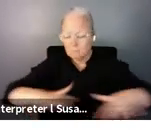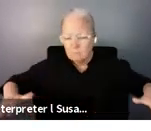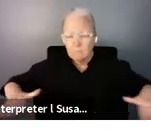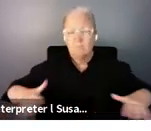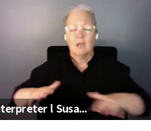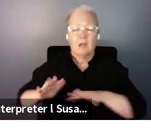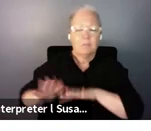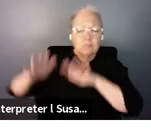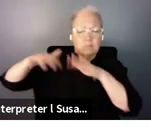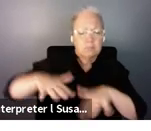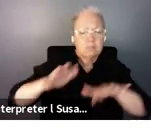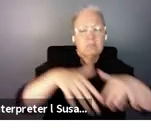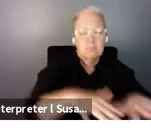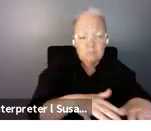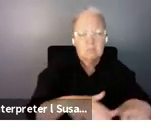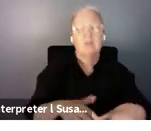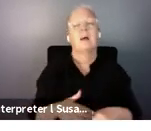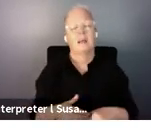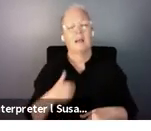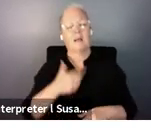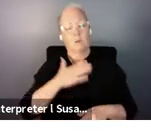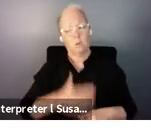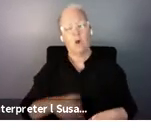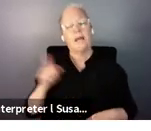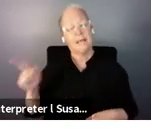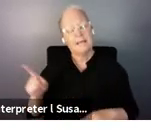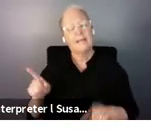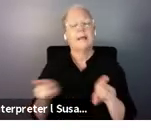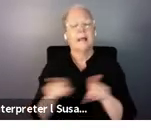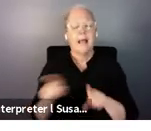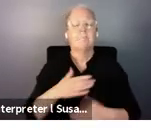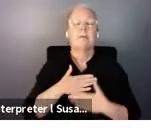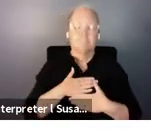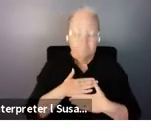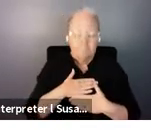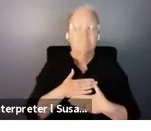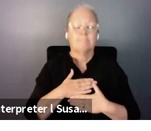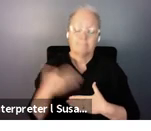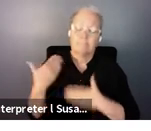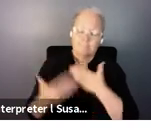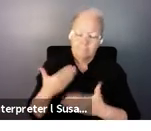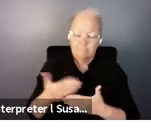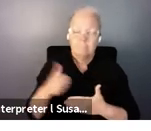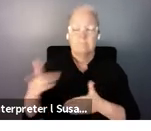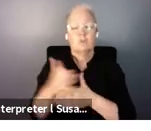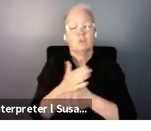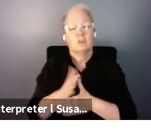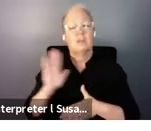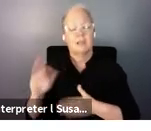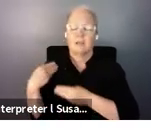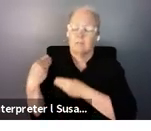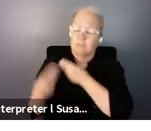to thank them for their persistence and patience in the quest for sovereignty, and for sharing their rich and long-standing culture with us all.